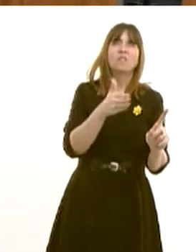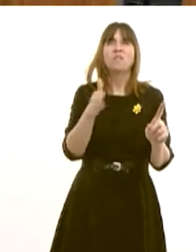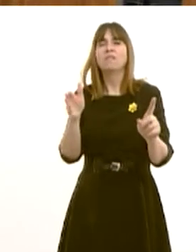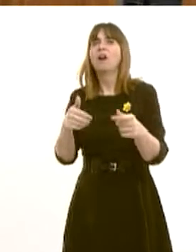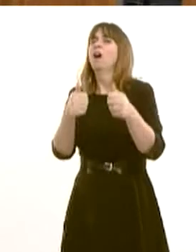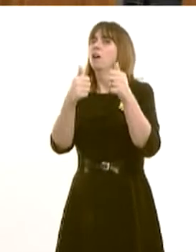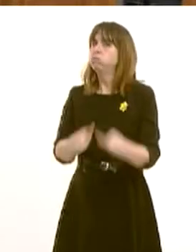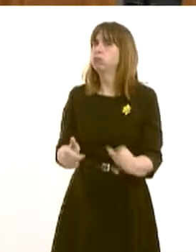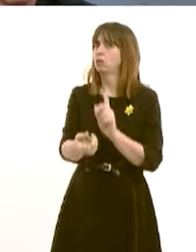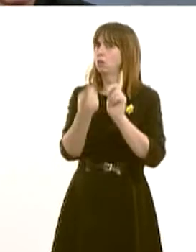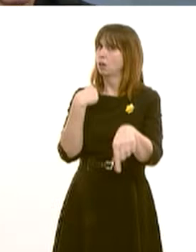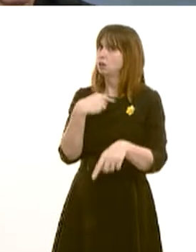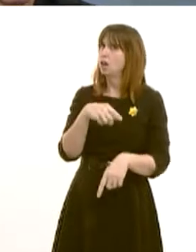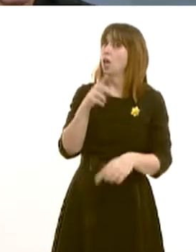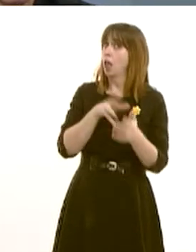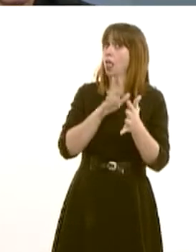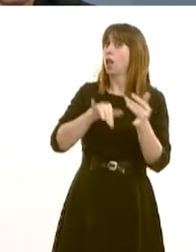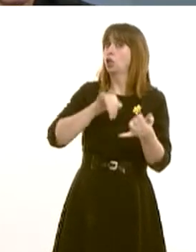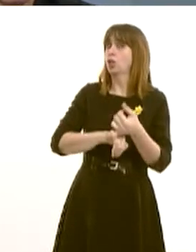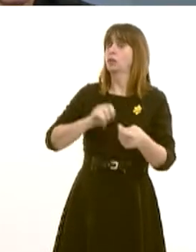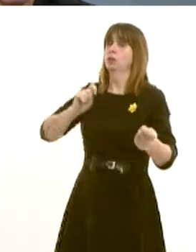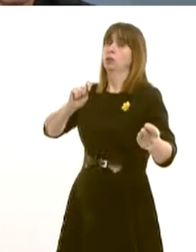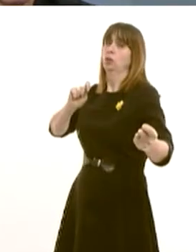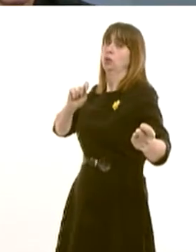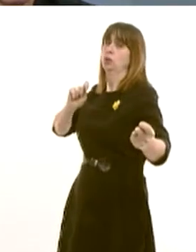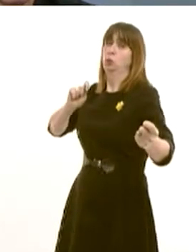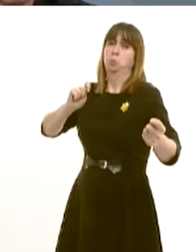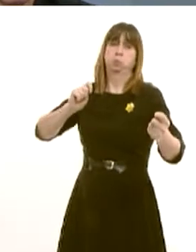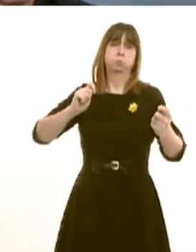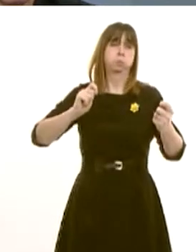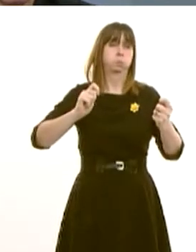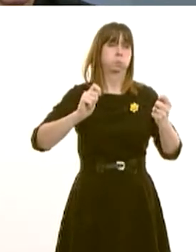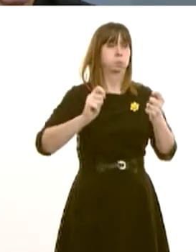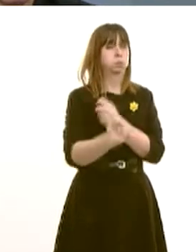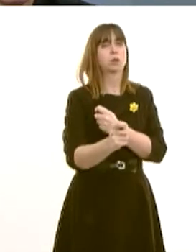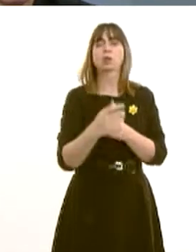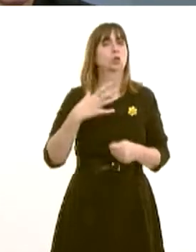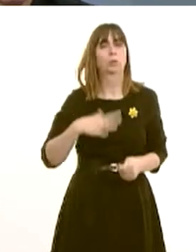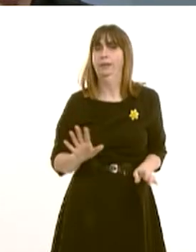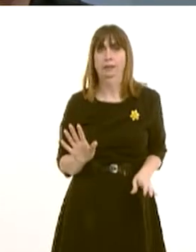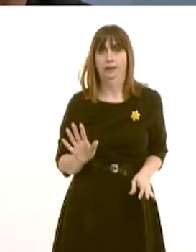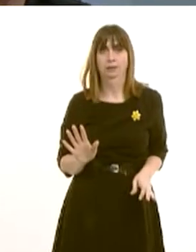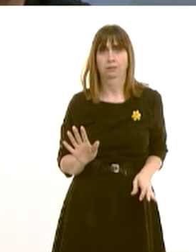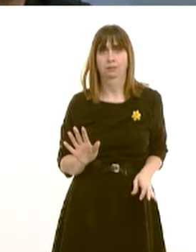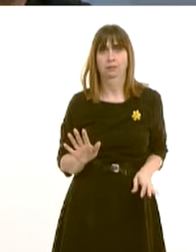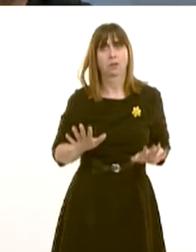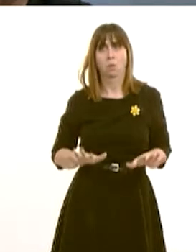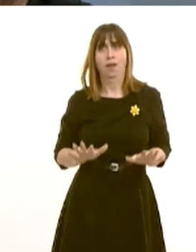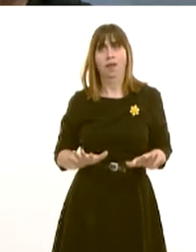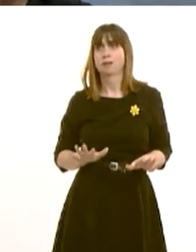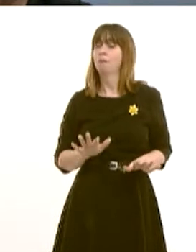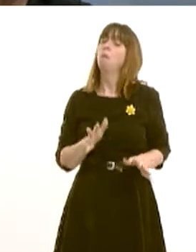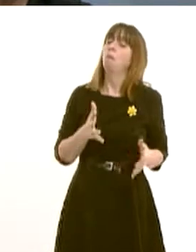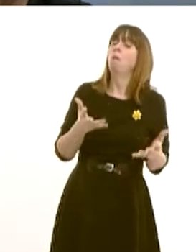that reorganisation of the health service, complete reorganisation of the health service, is something that's completely unwarranted, and is not needed here in Wales.